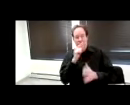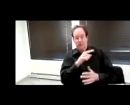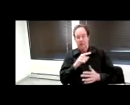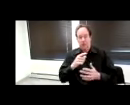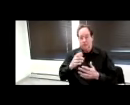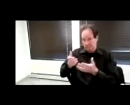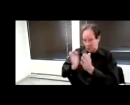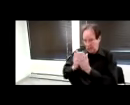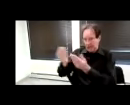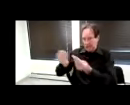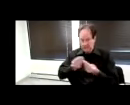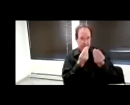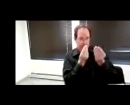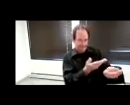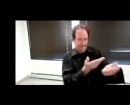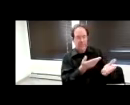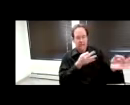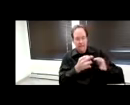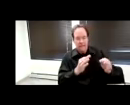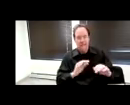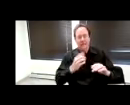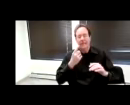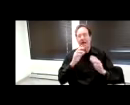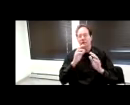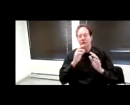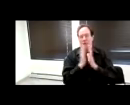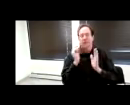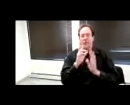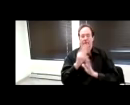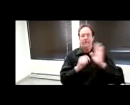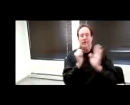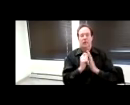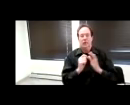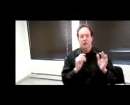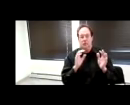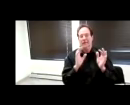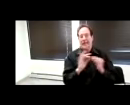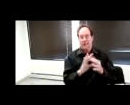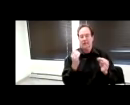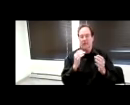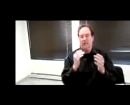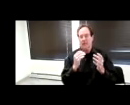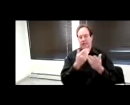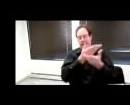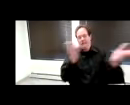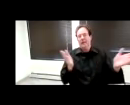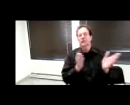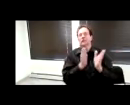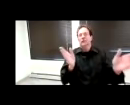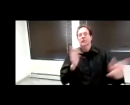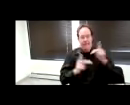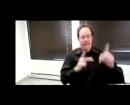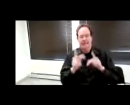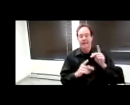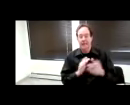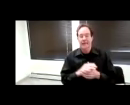video captioning by members of the public. And so, these are all on the site under